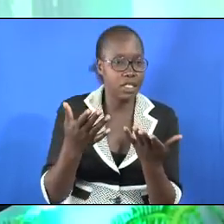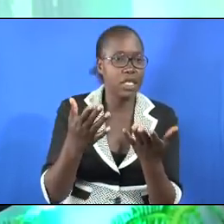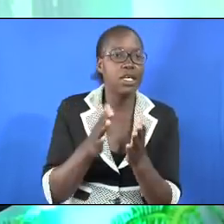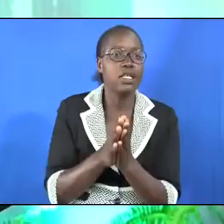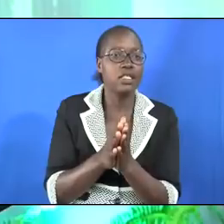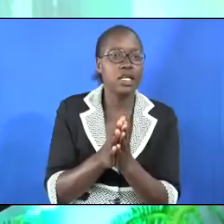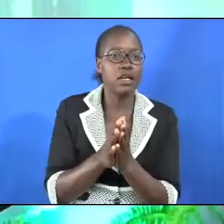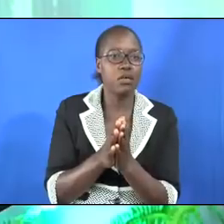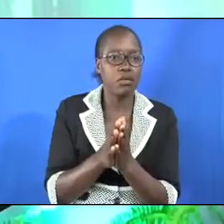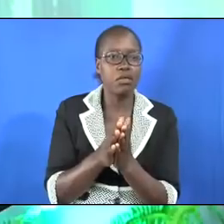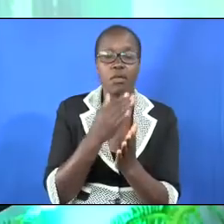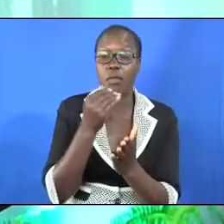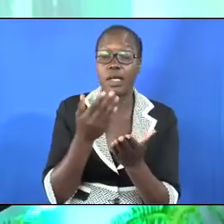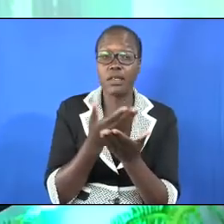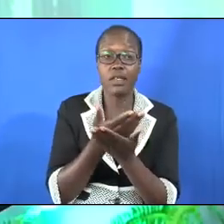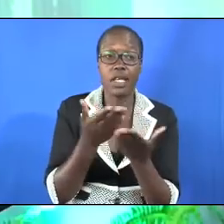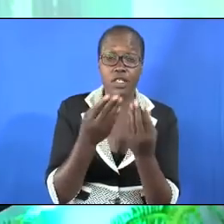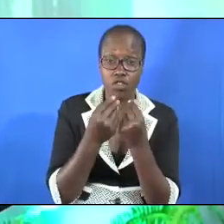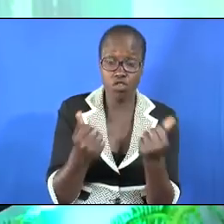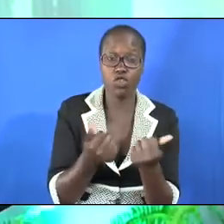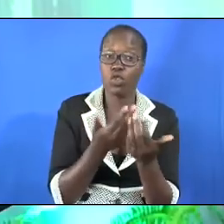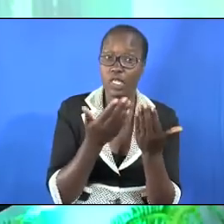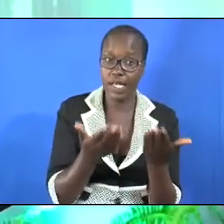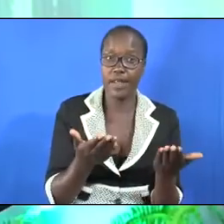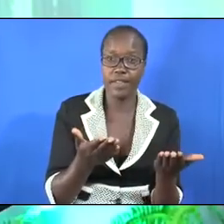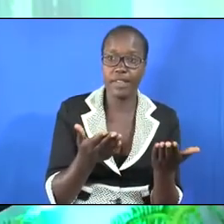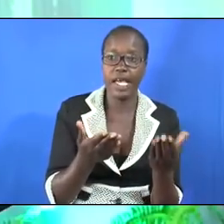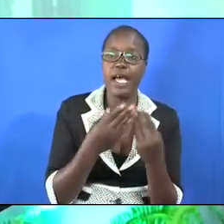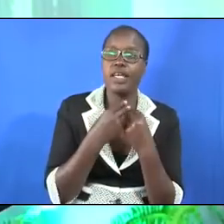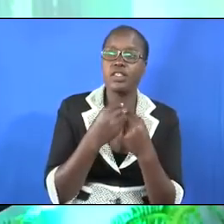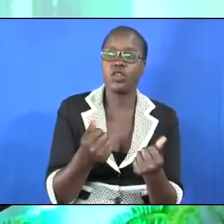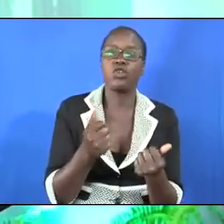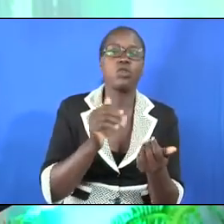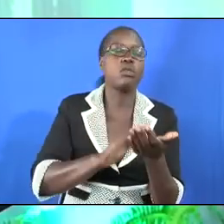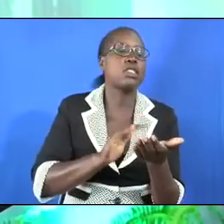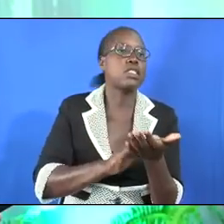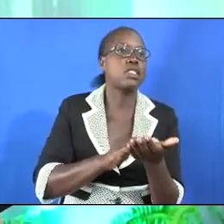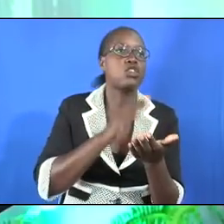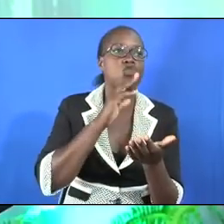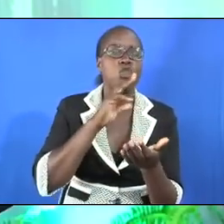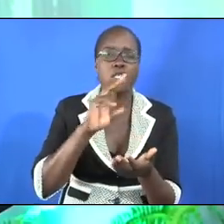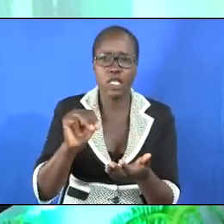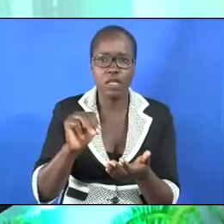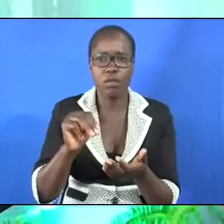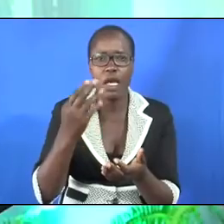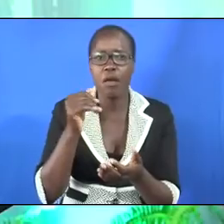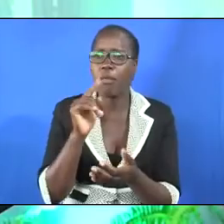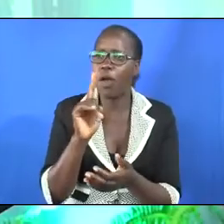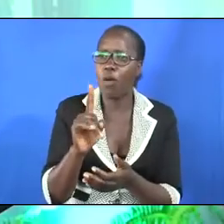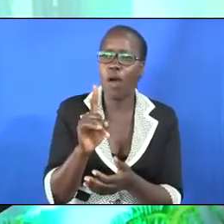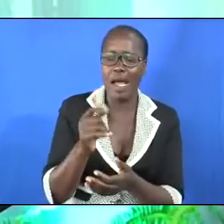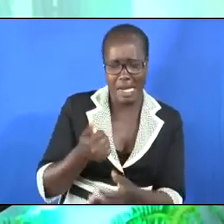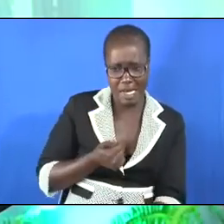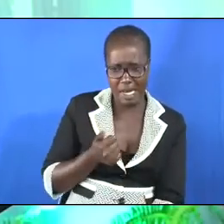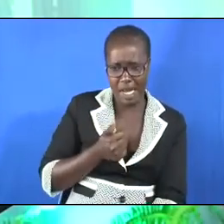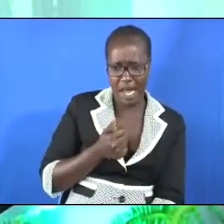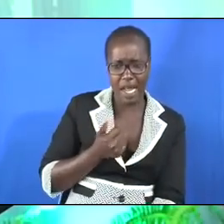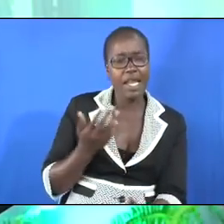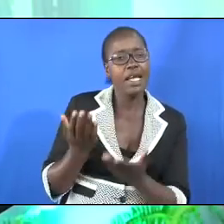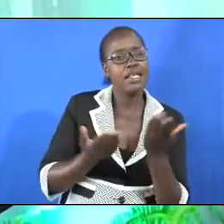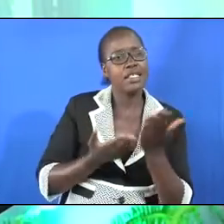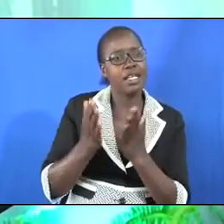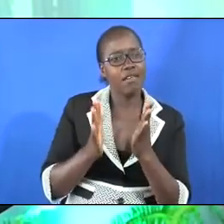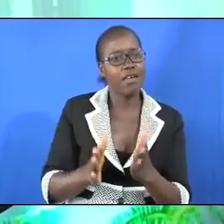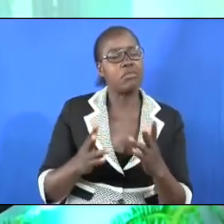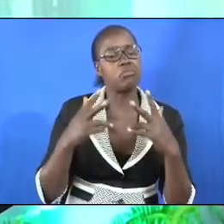for Neyman. And this solution will be suggested to him by one girl who was working in